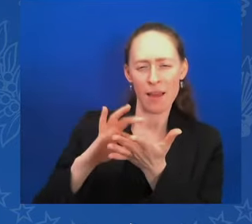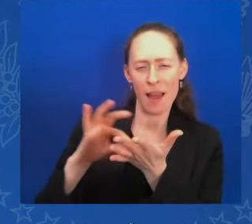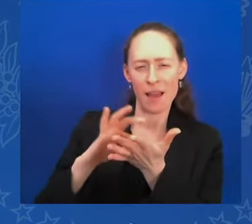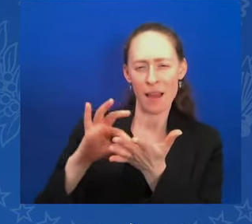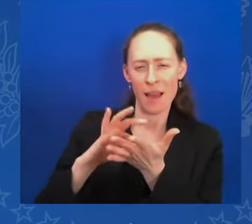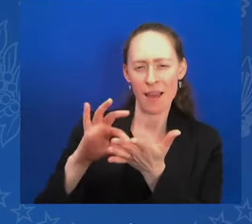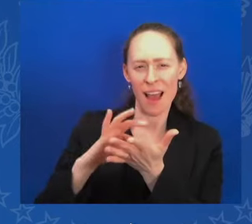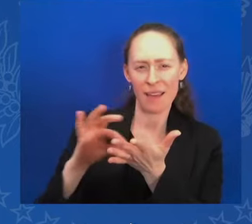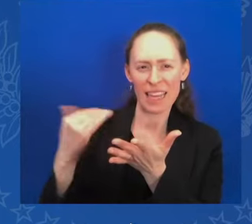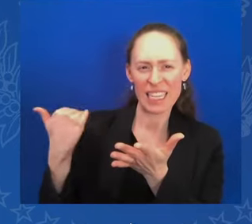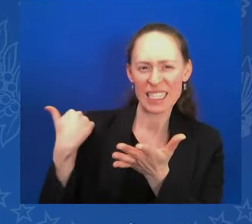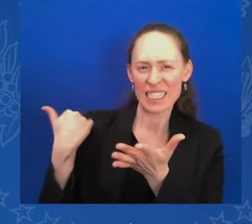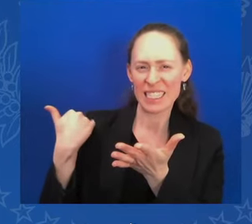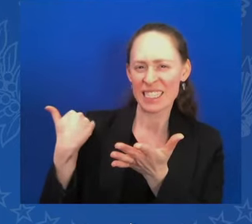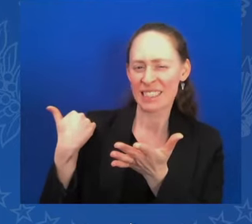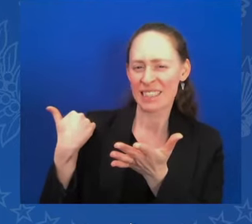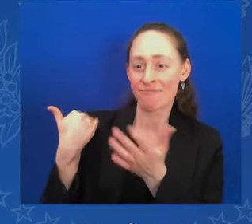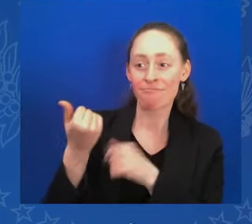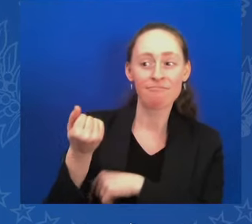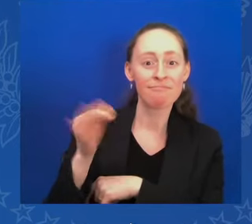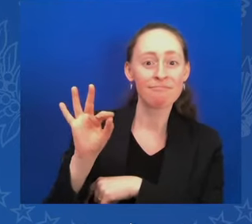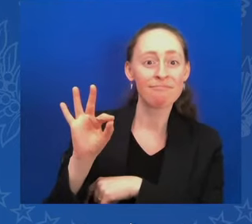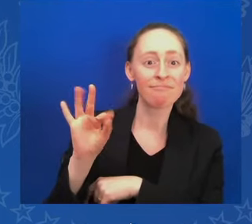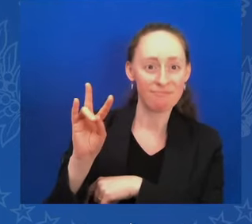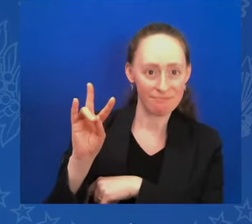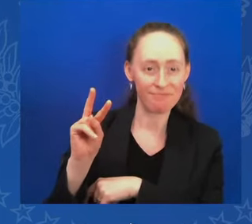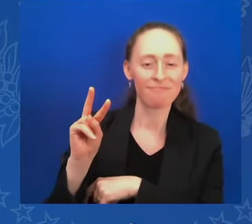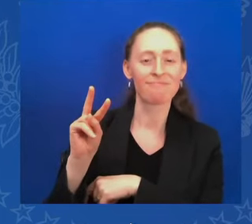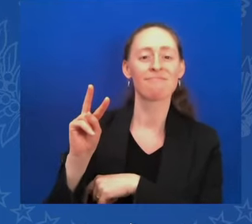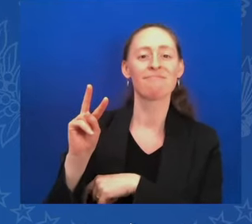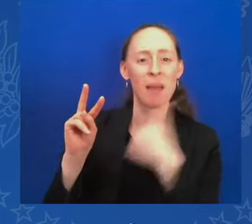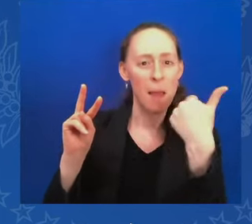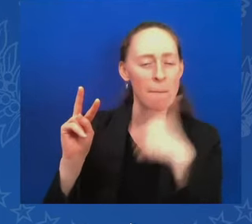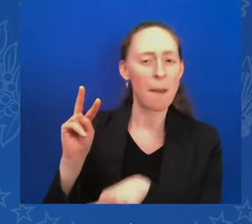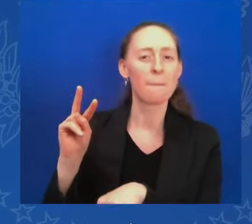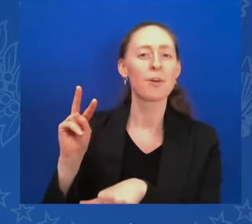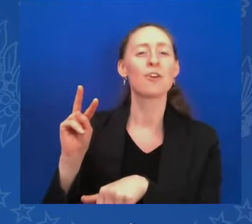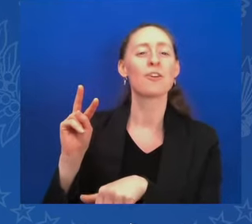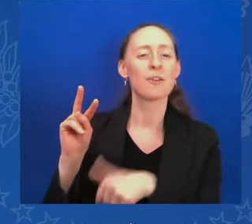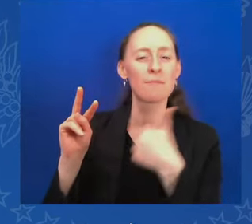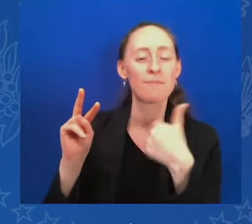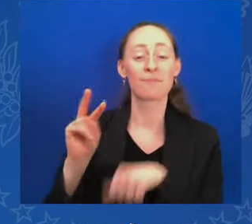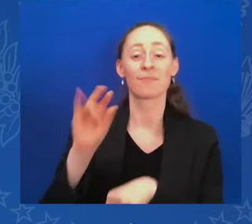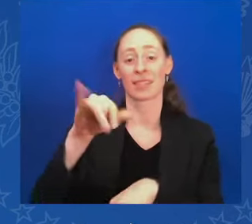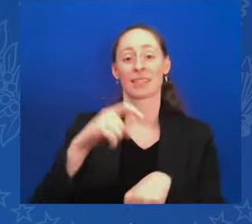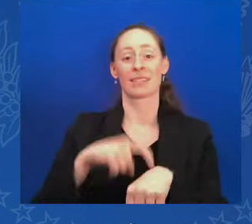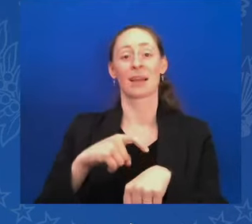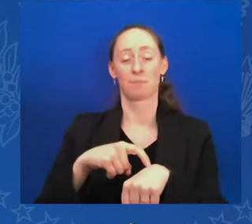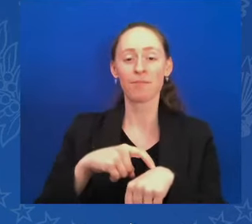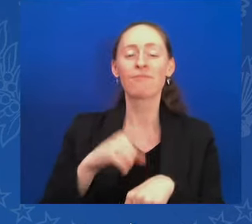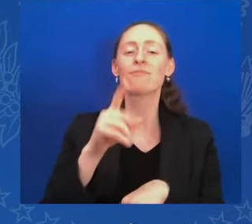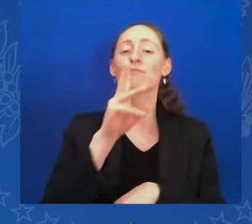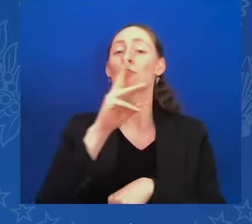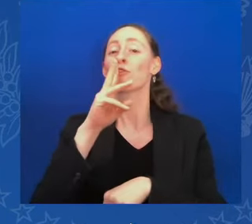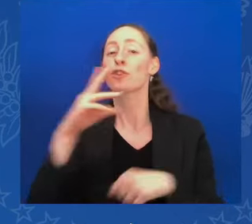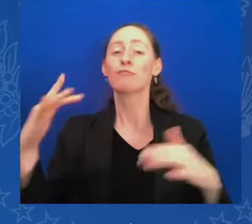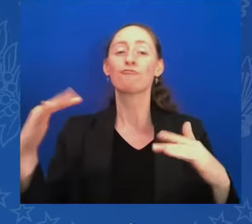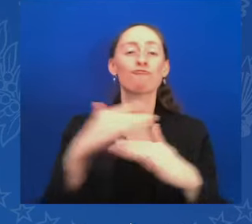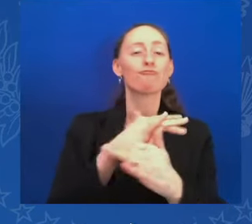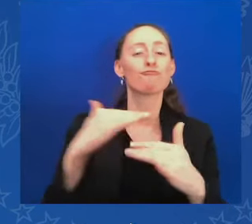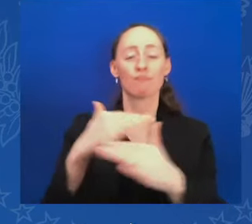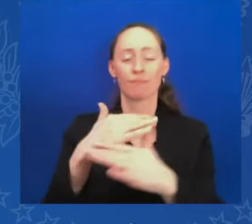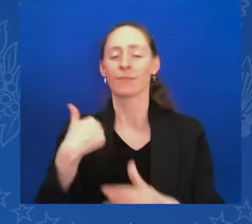they call the canal, the Delaware and Chesapeake Canal. We, that's the C&D Canal, the Chesapeake and Del, we call it the other way around.